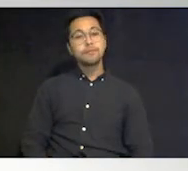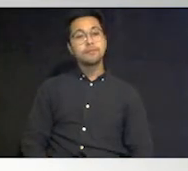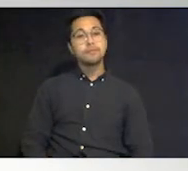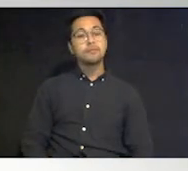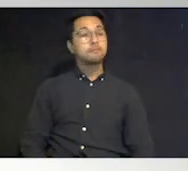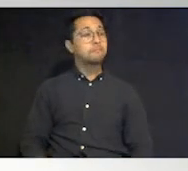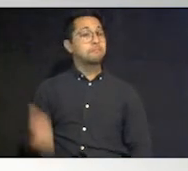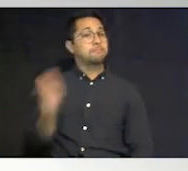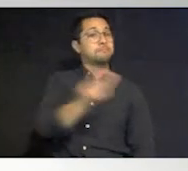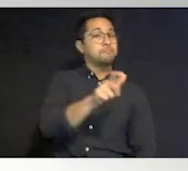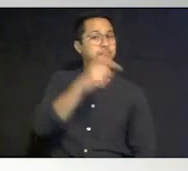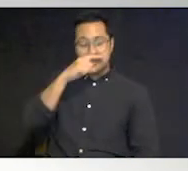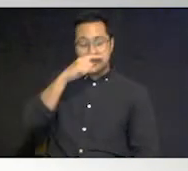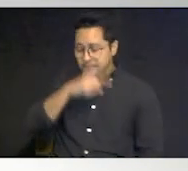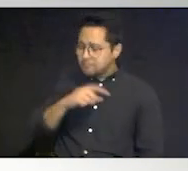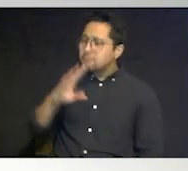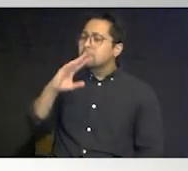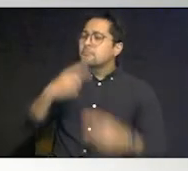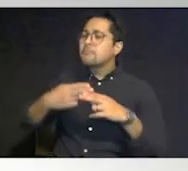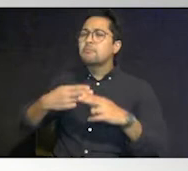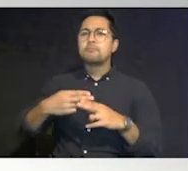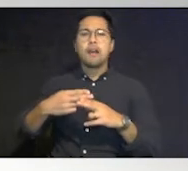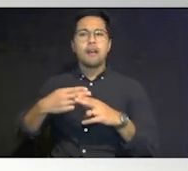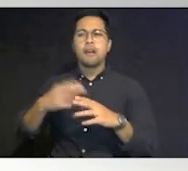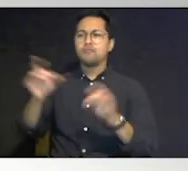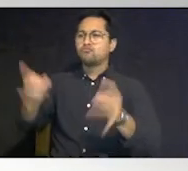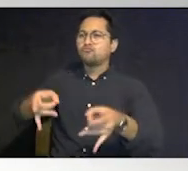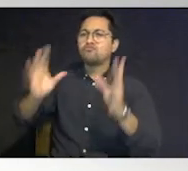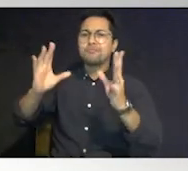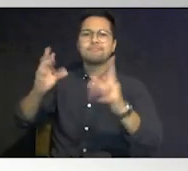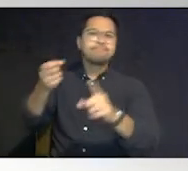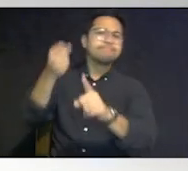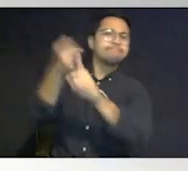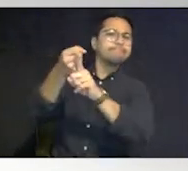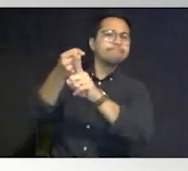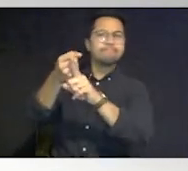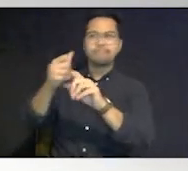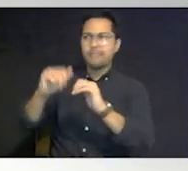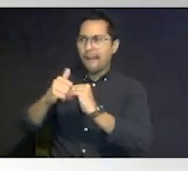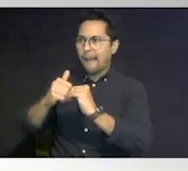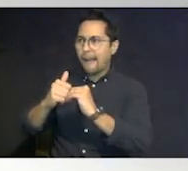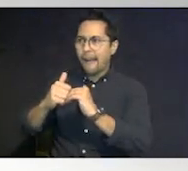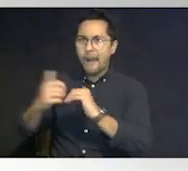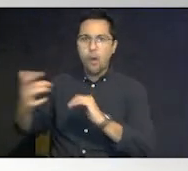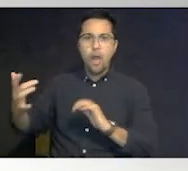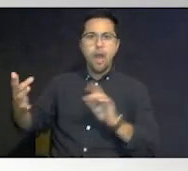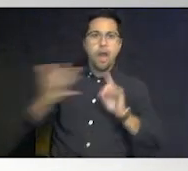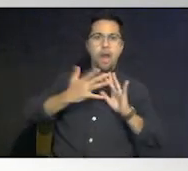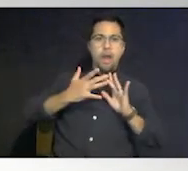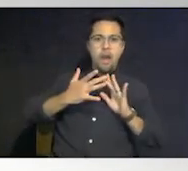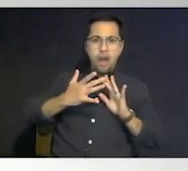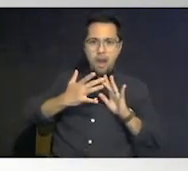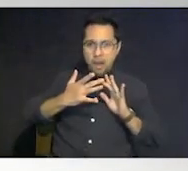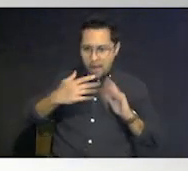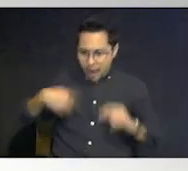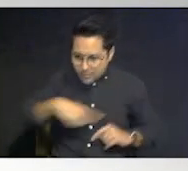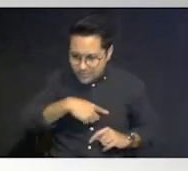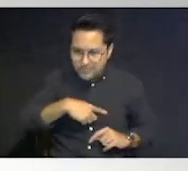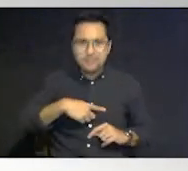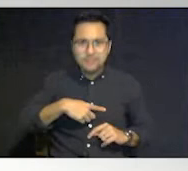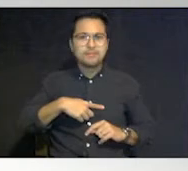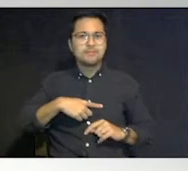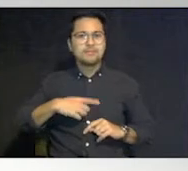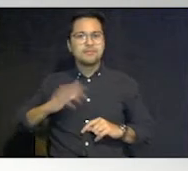so let's talk a little bit about the impact of disasters on us and our communities obviously when you think